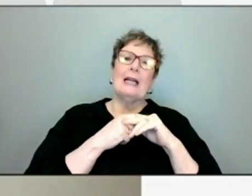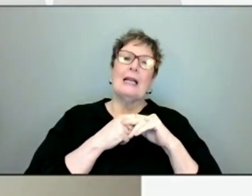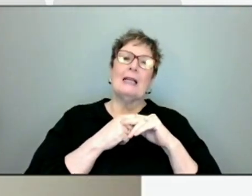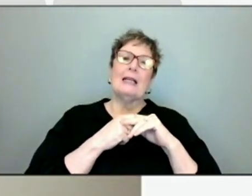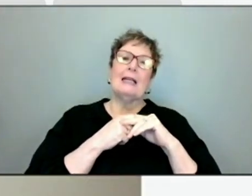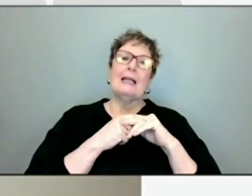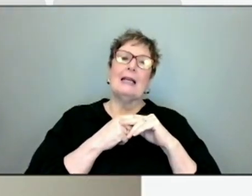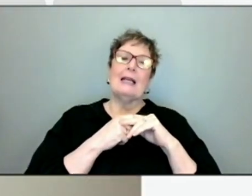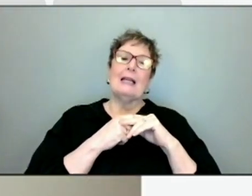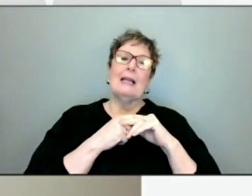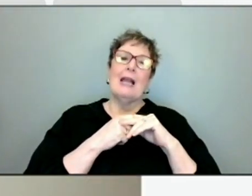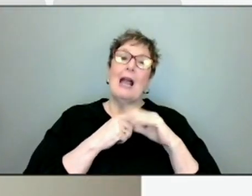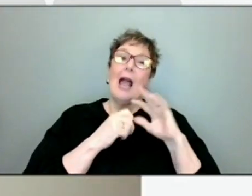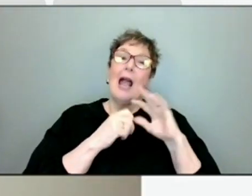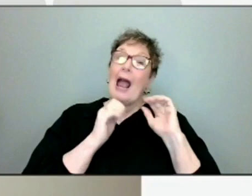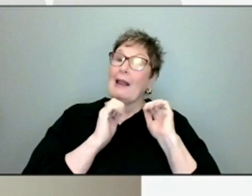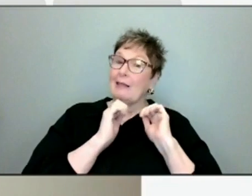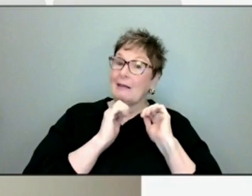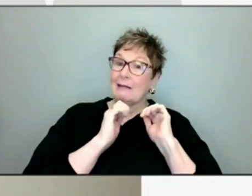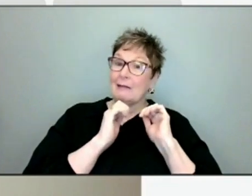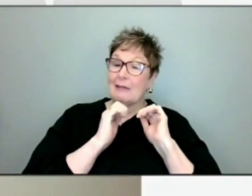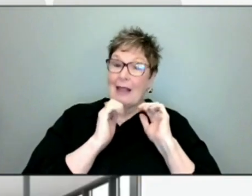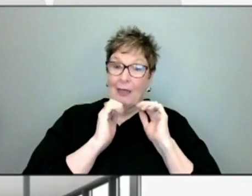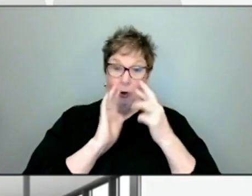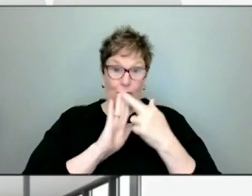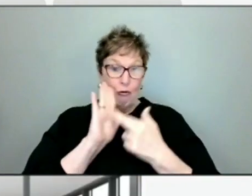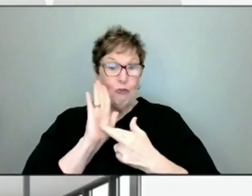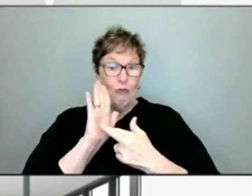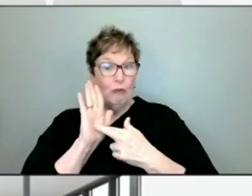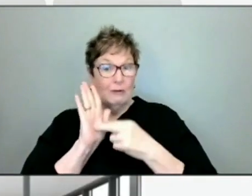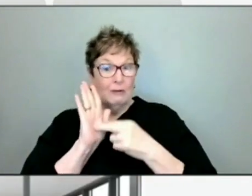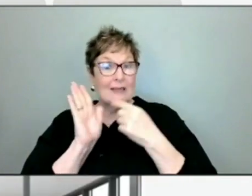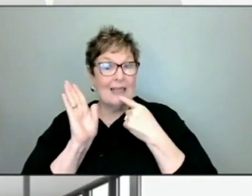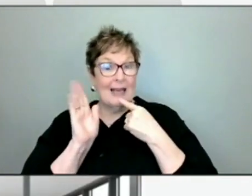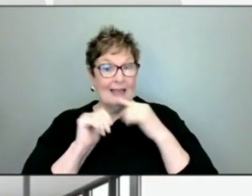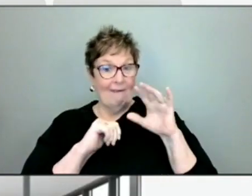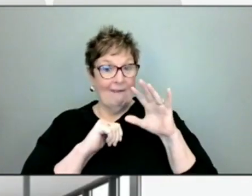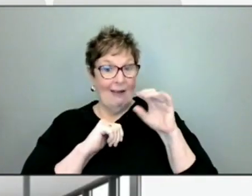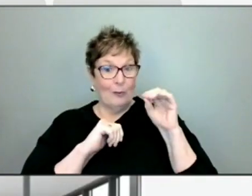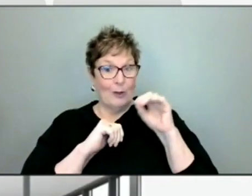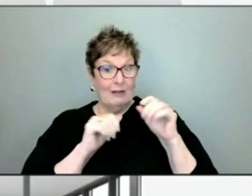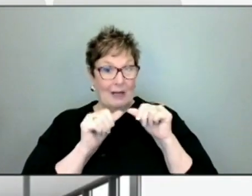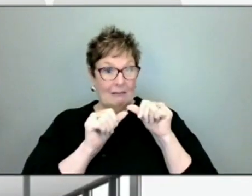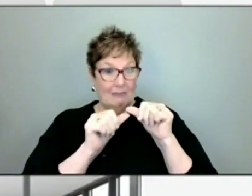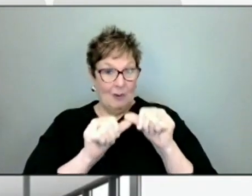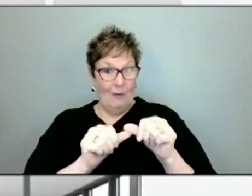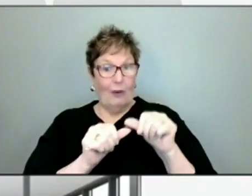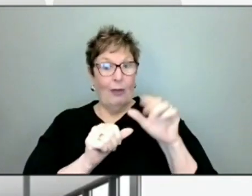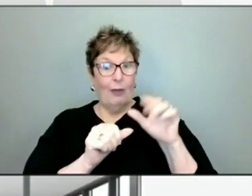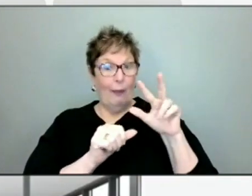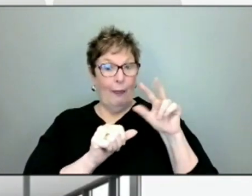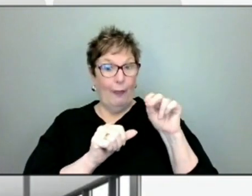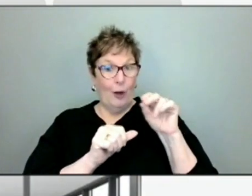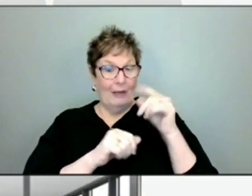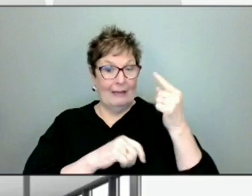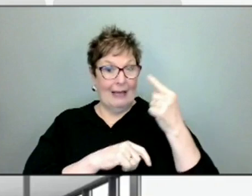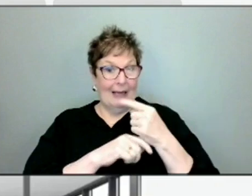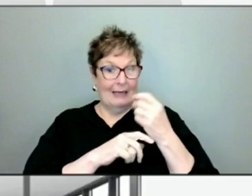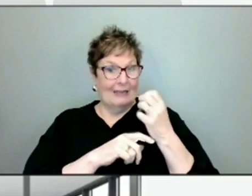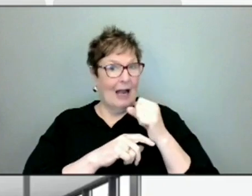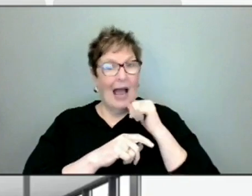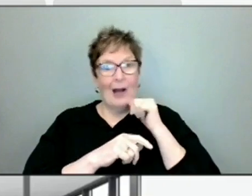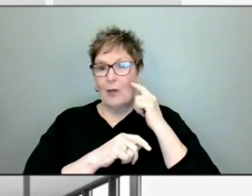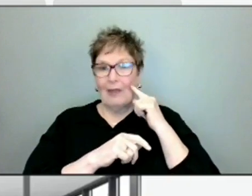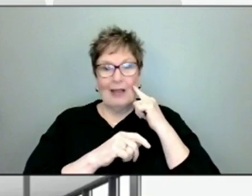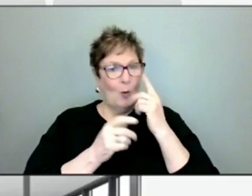The way the rule is currently written, it's five percent over 30 days. And I don't believe we'd round that